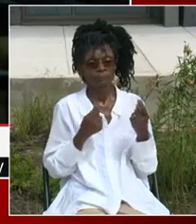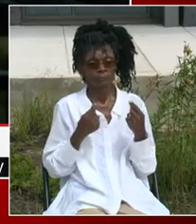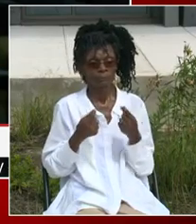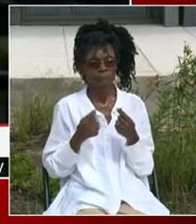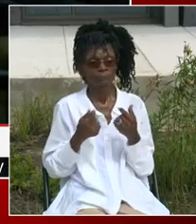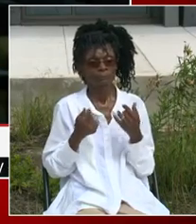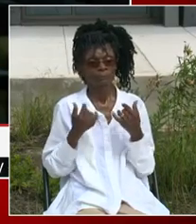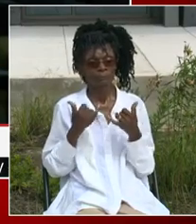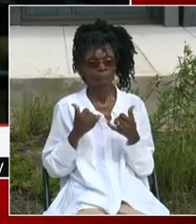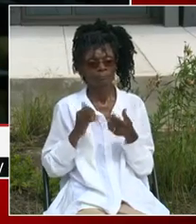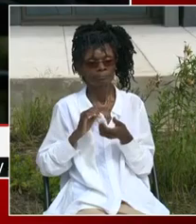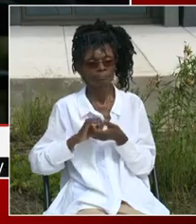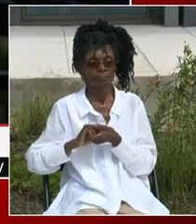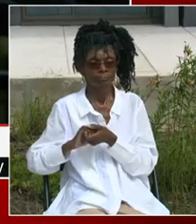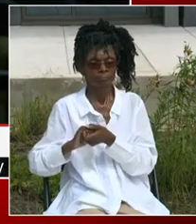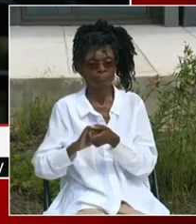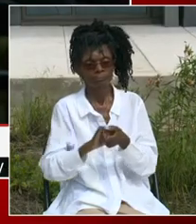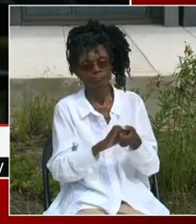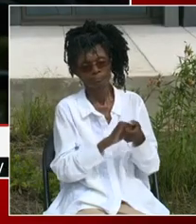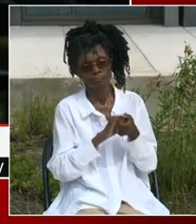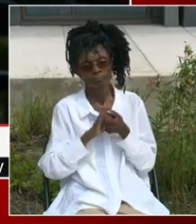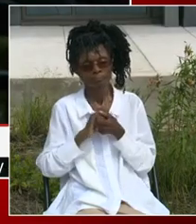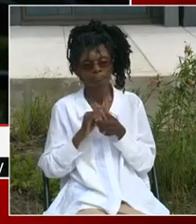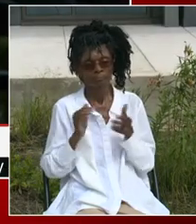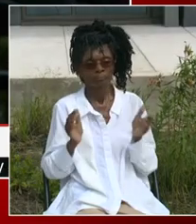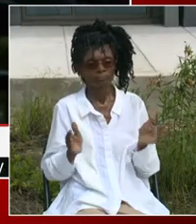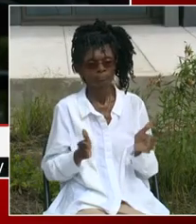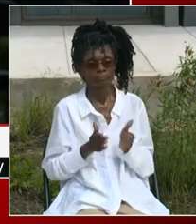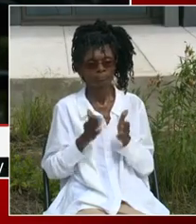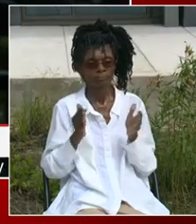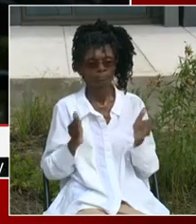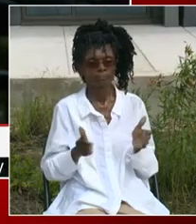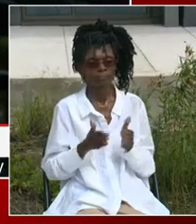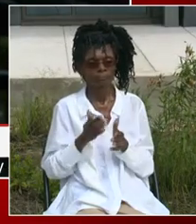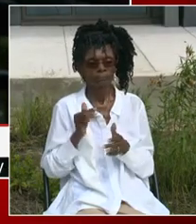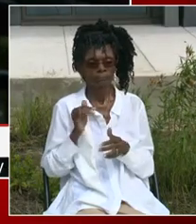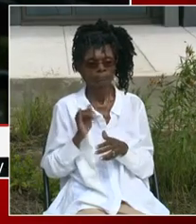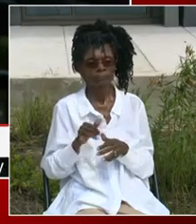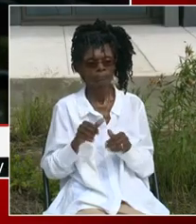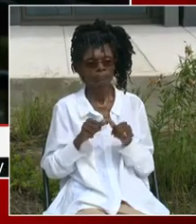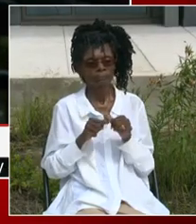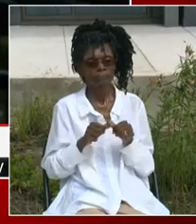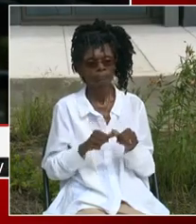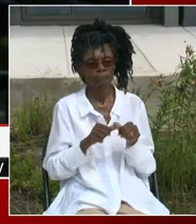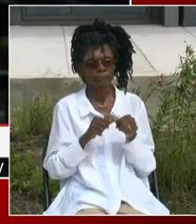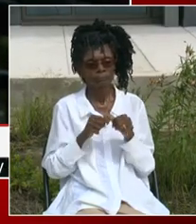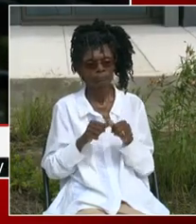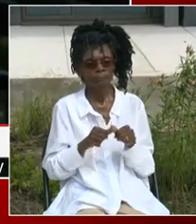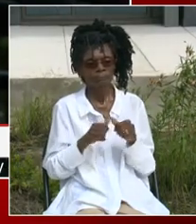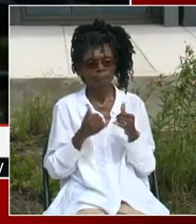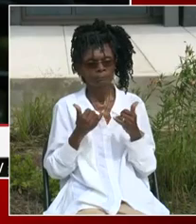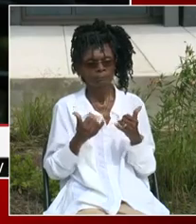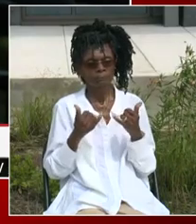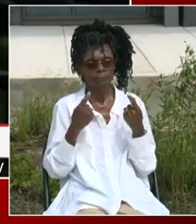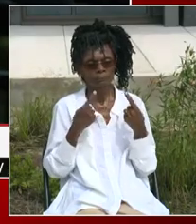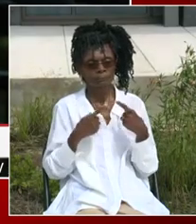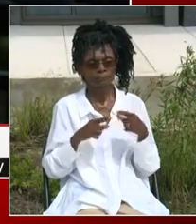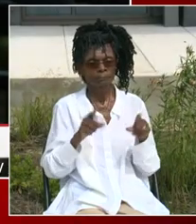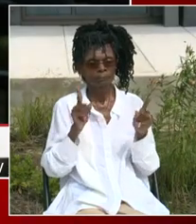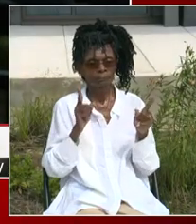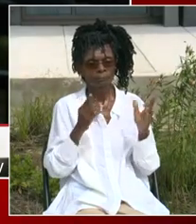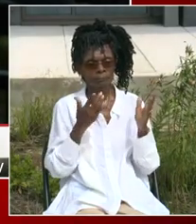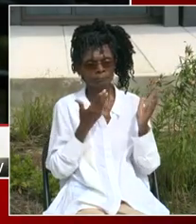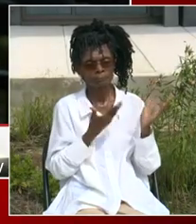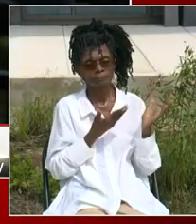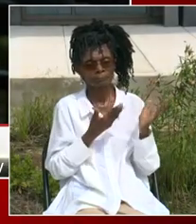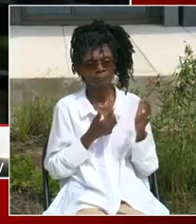pushing and pushing. And the school modernization is a clear sign about what it takes, the partnership with the city and the city's investment through